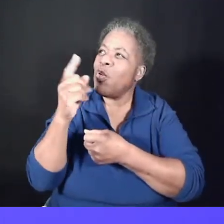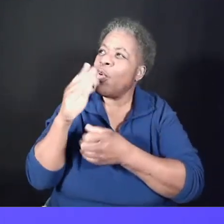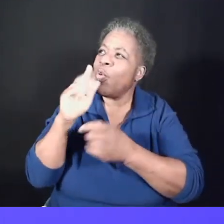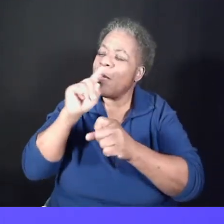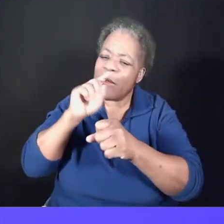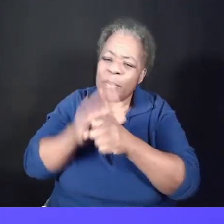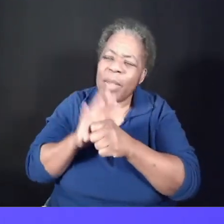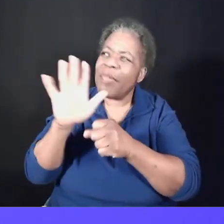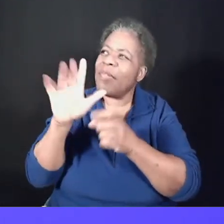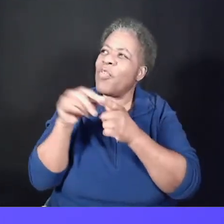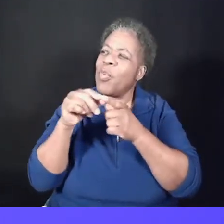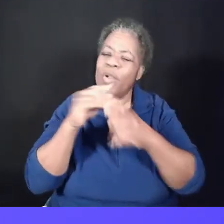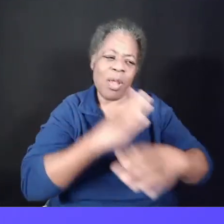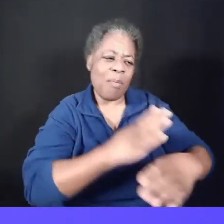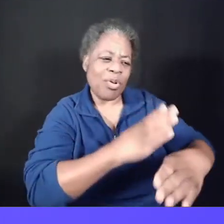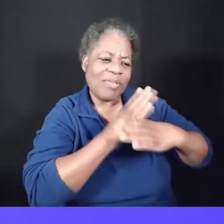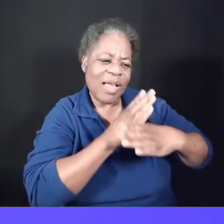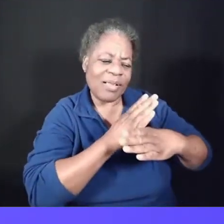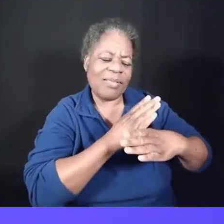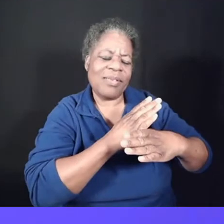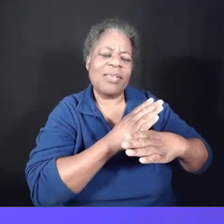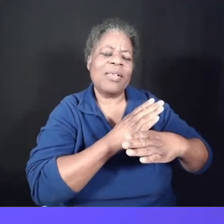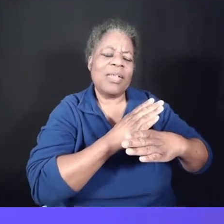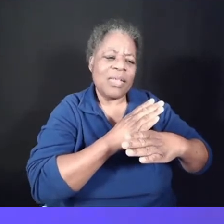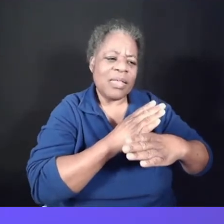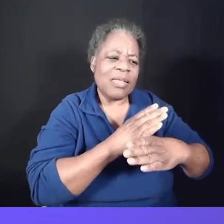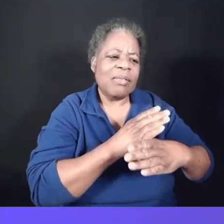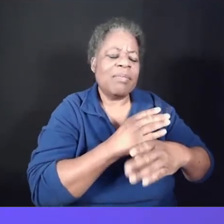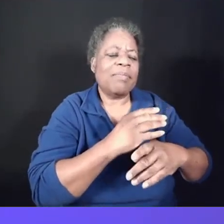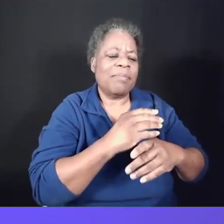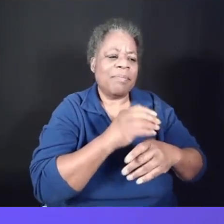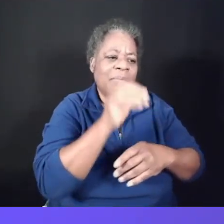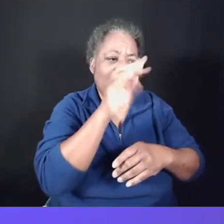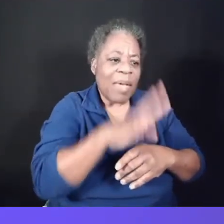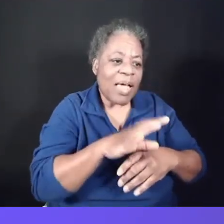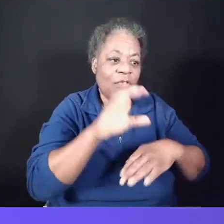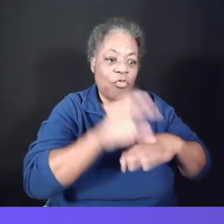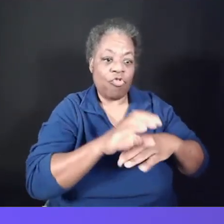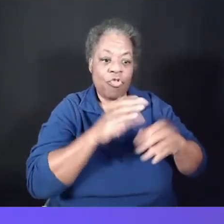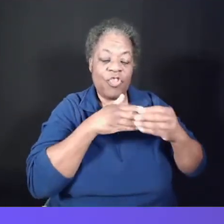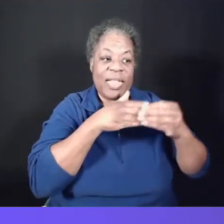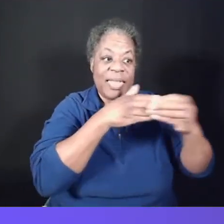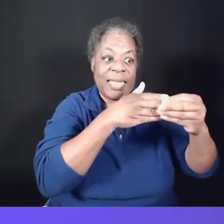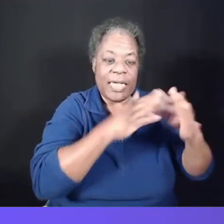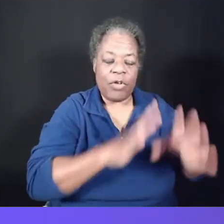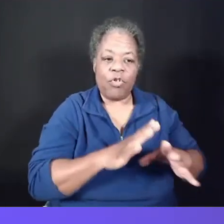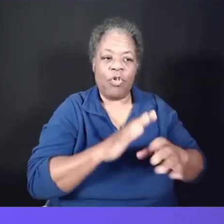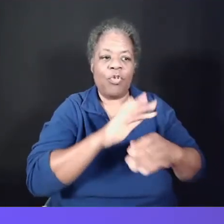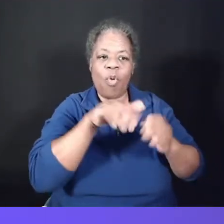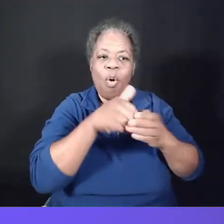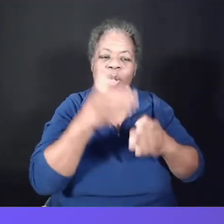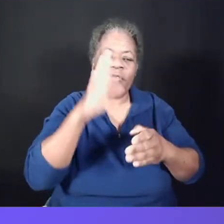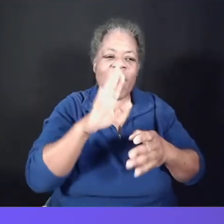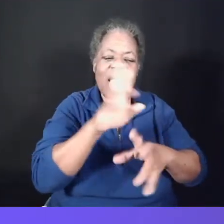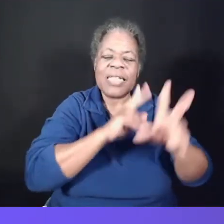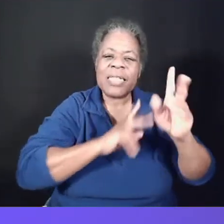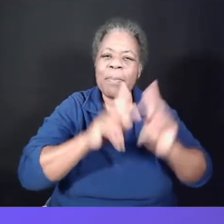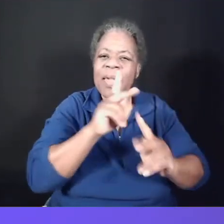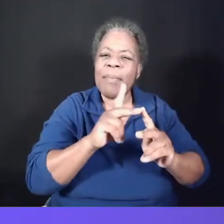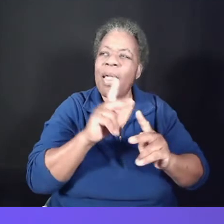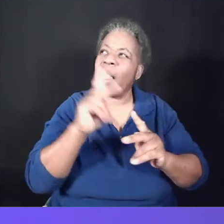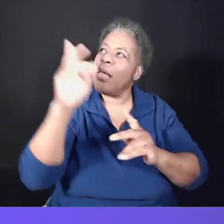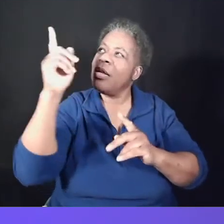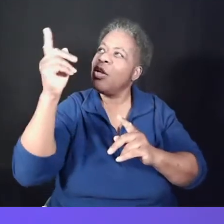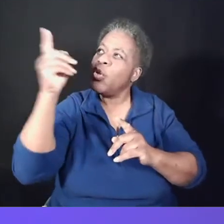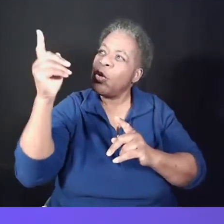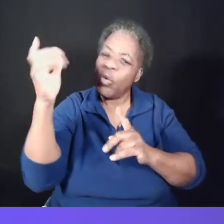harm. May the pastors and church leaders, may all of God's people throughout Eurasia, put on the full armor of God as